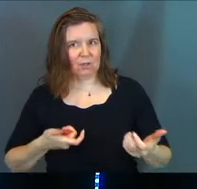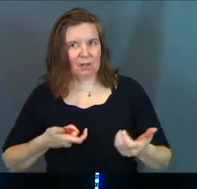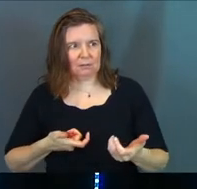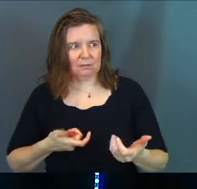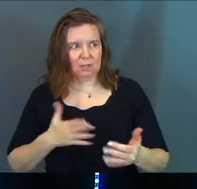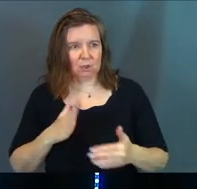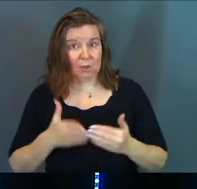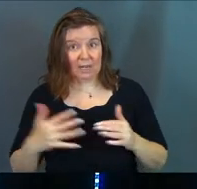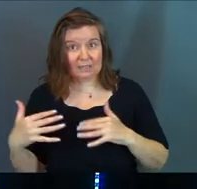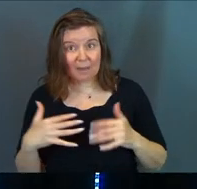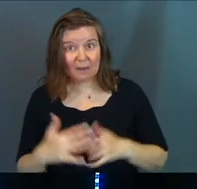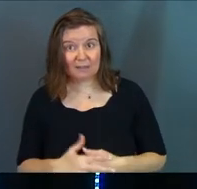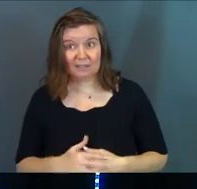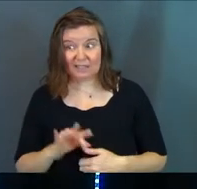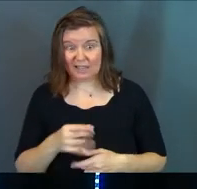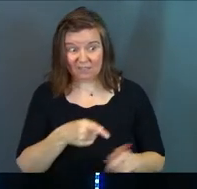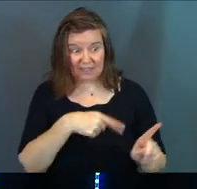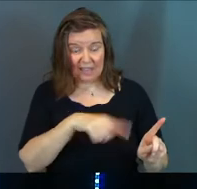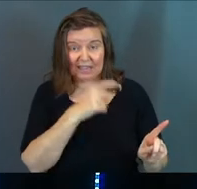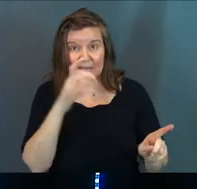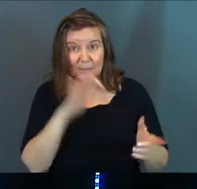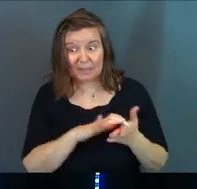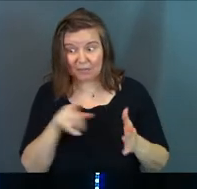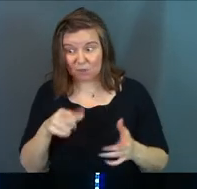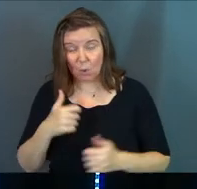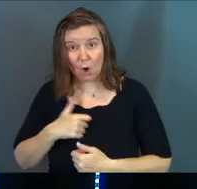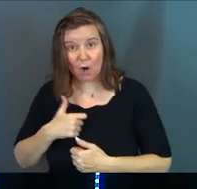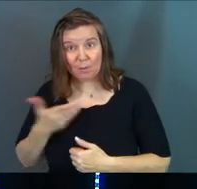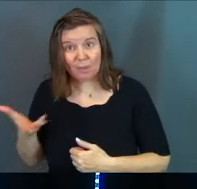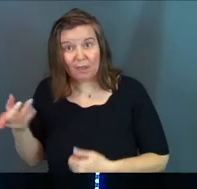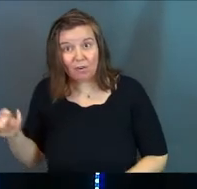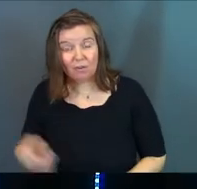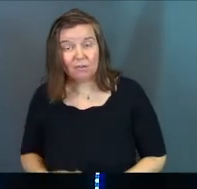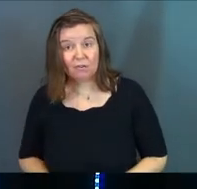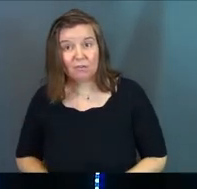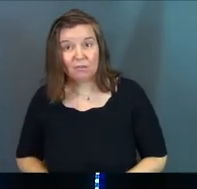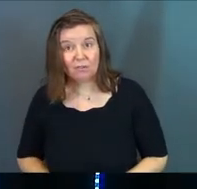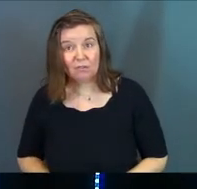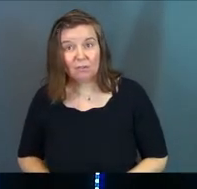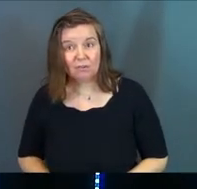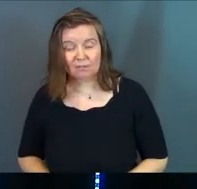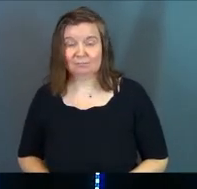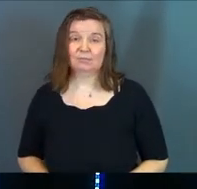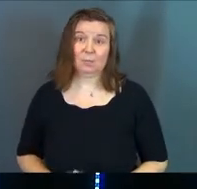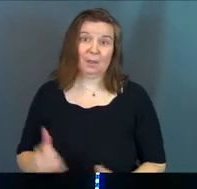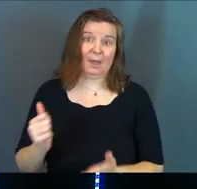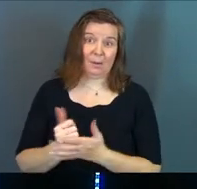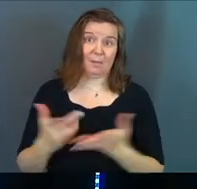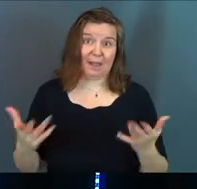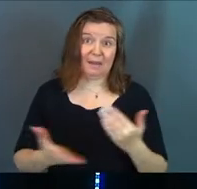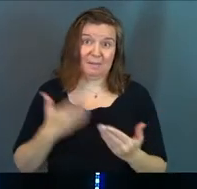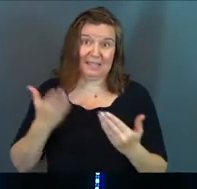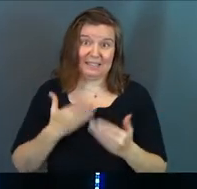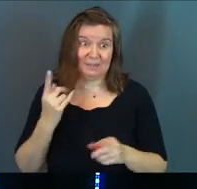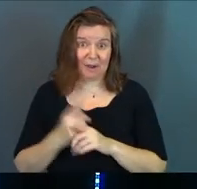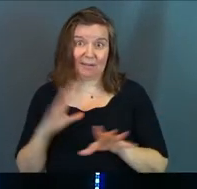In your next battle, if they didn't believe your army existed, well, that would help, wouldn't it?